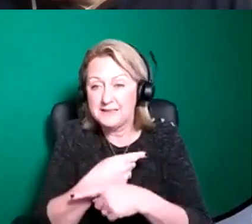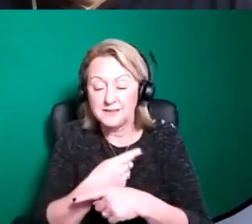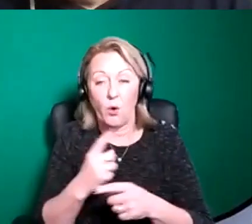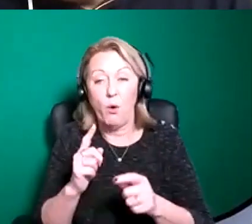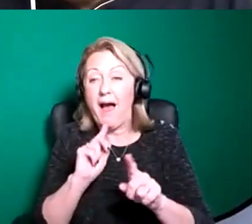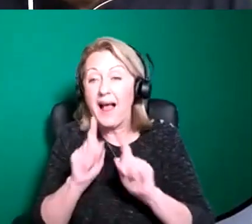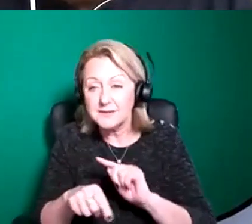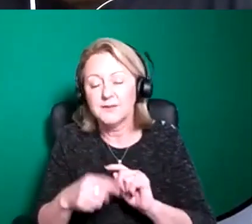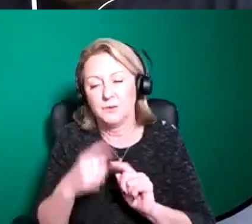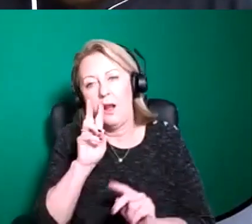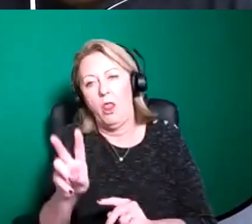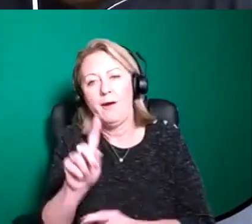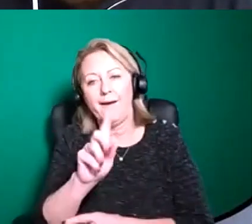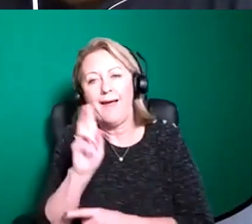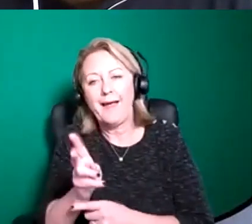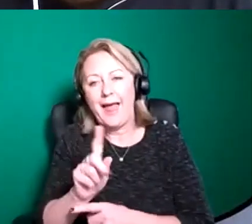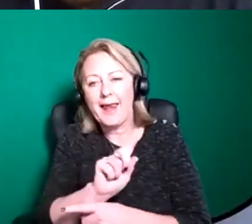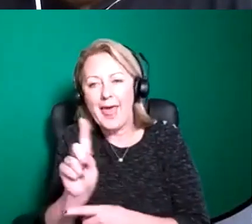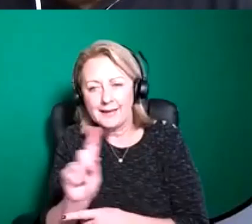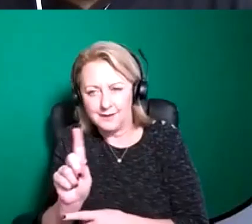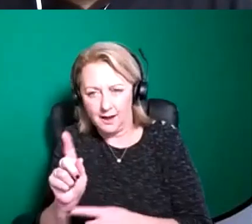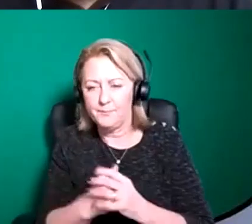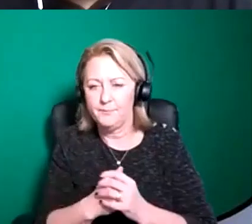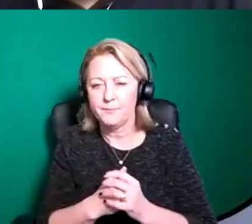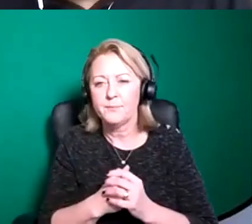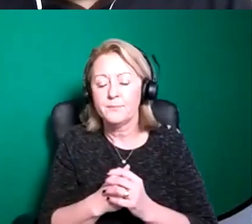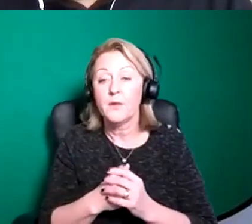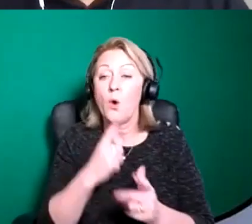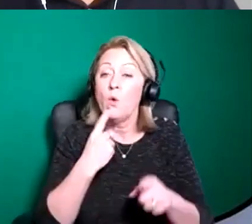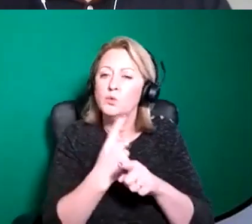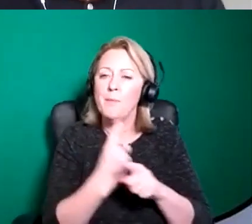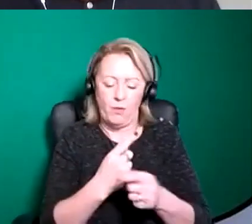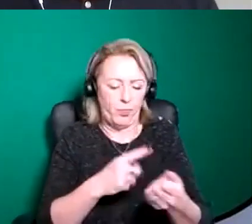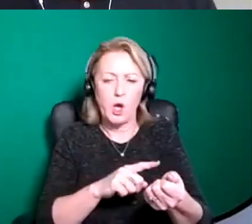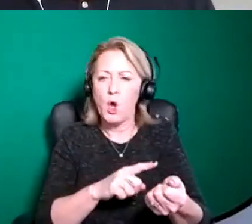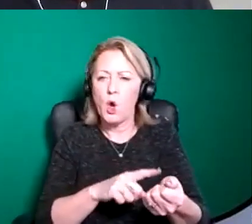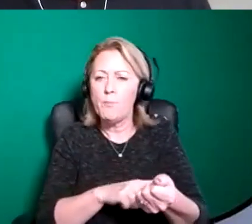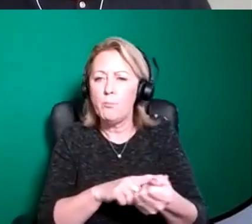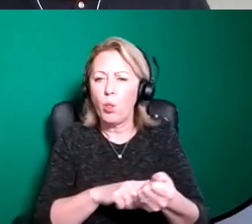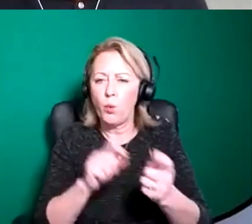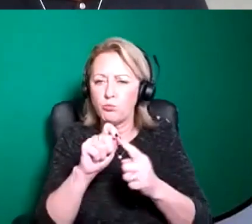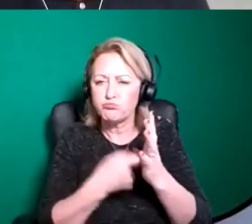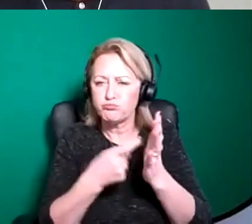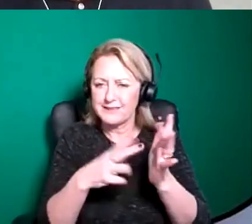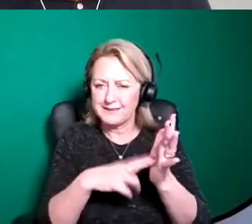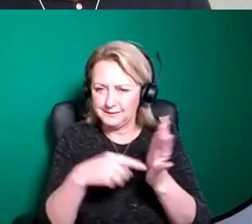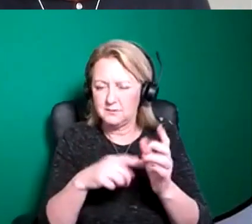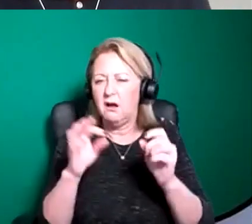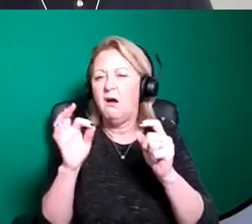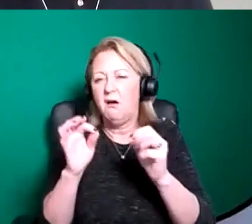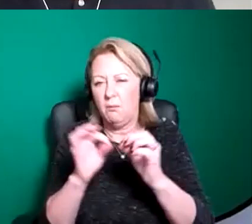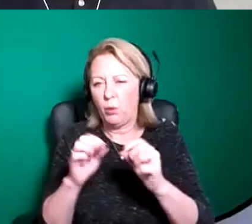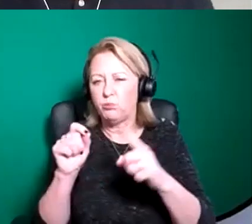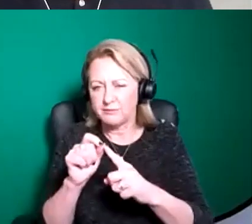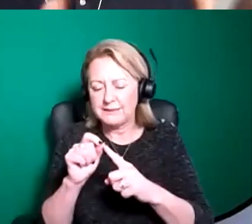um so yeah just to introduce uh the blueprint scheme as well and in terms of the support that without walls provides